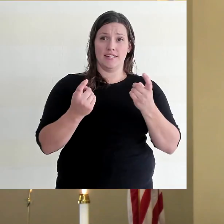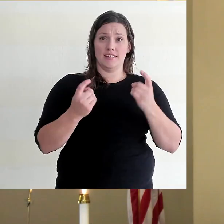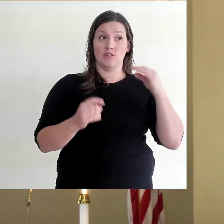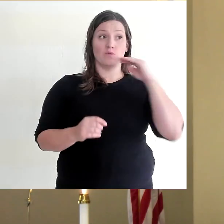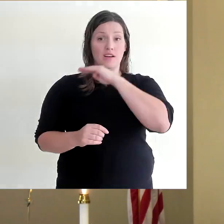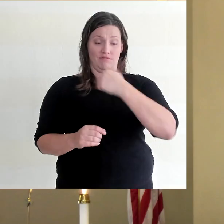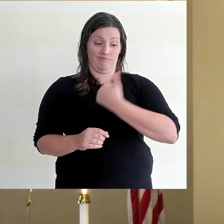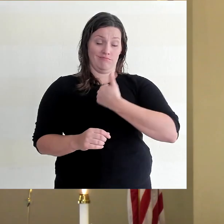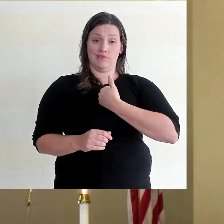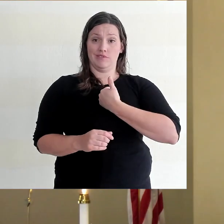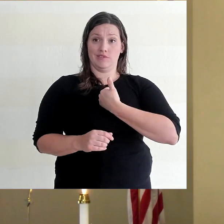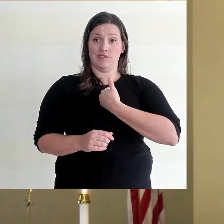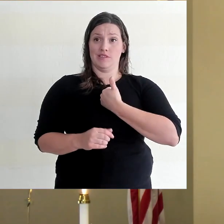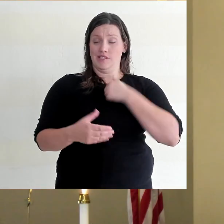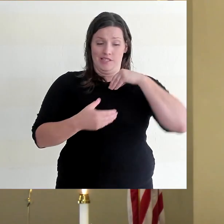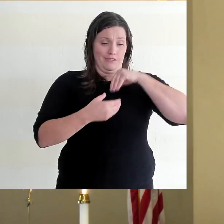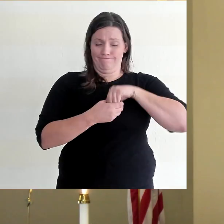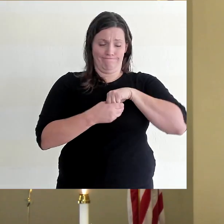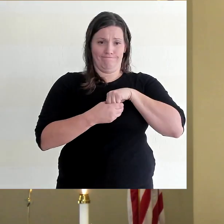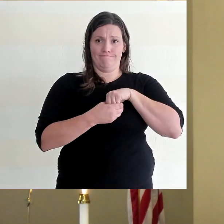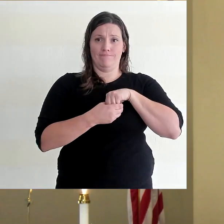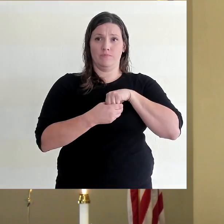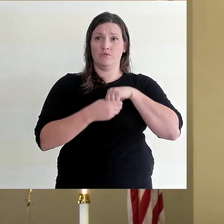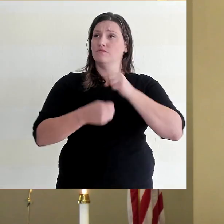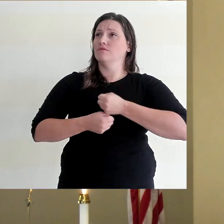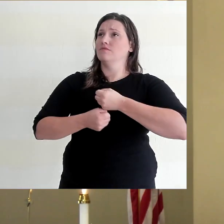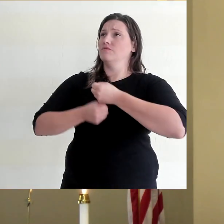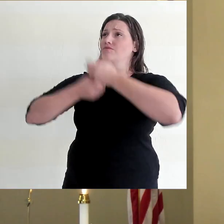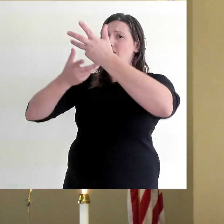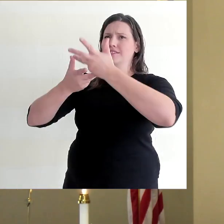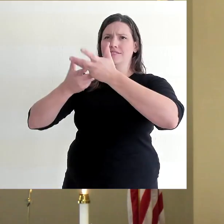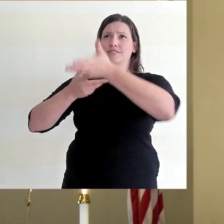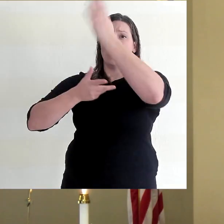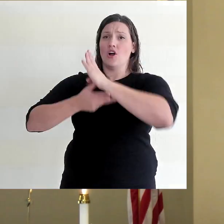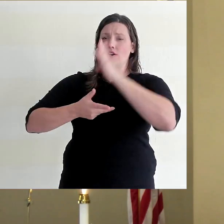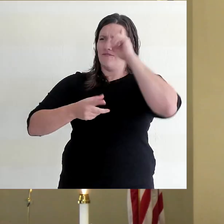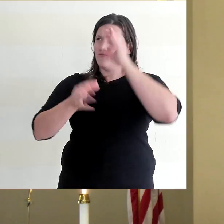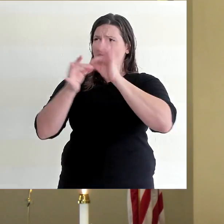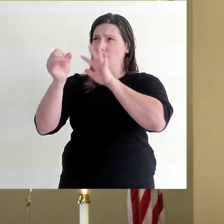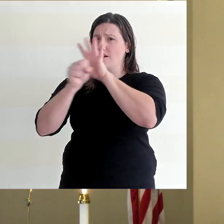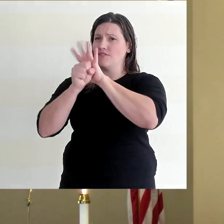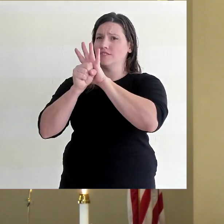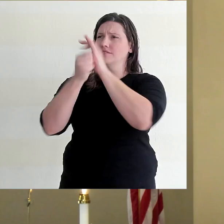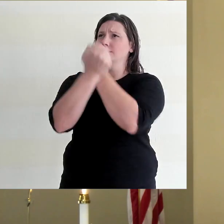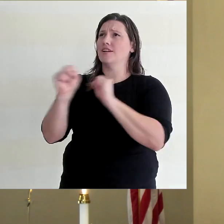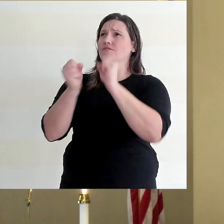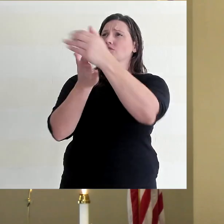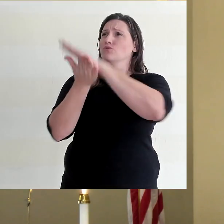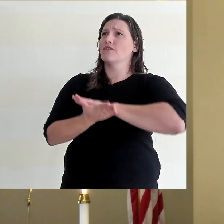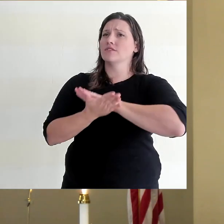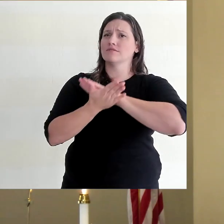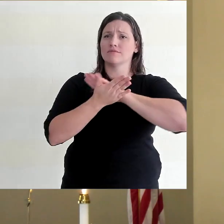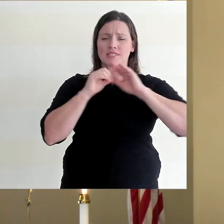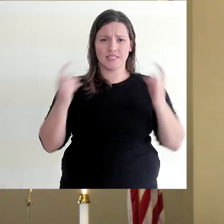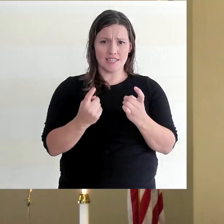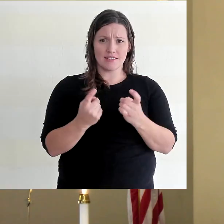and the truth is not in us. But if we confess our sins, God who is faithful and just will forgive